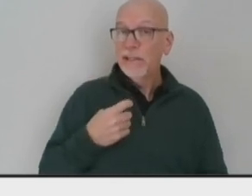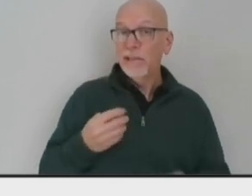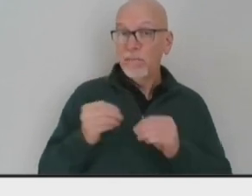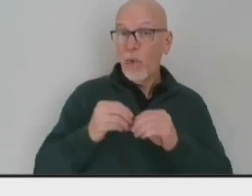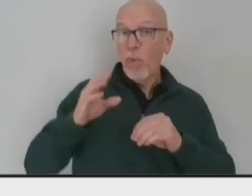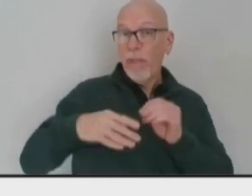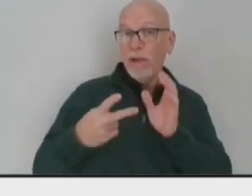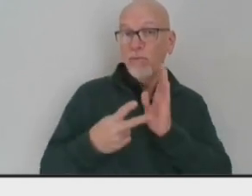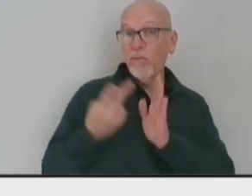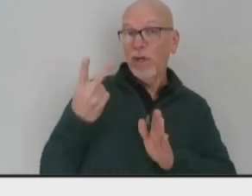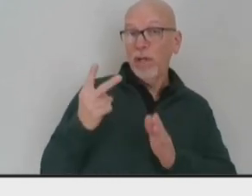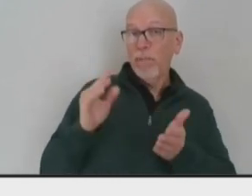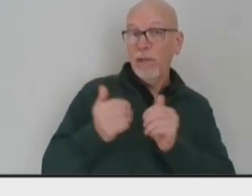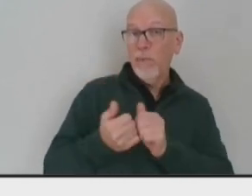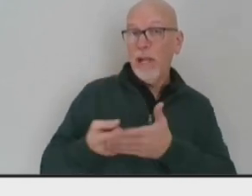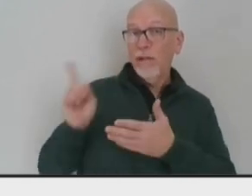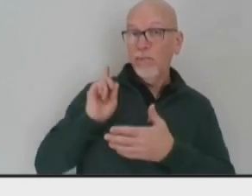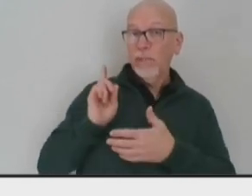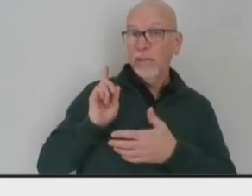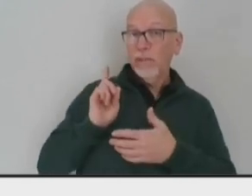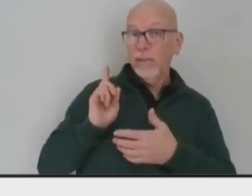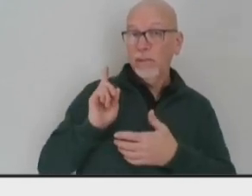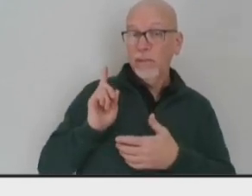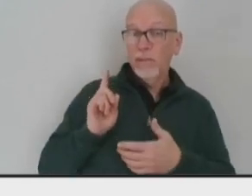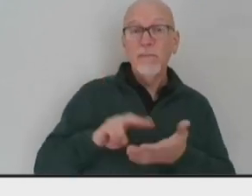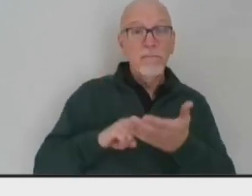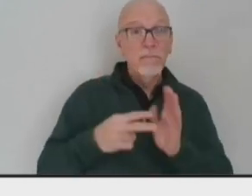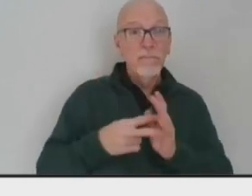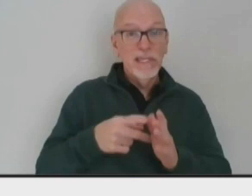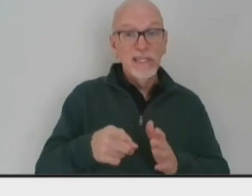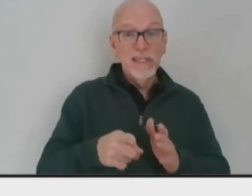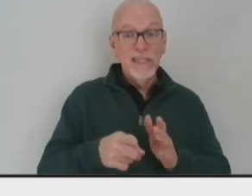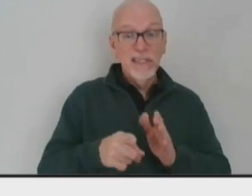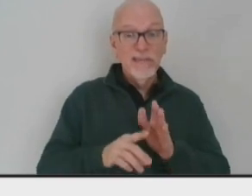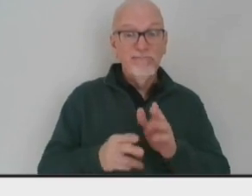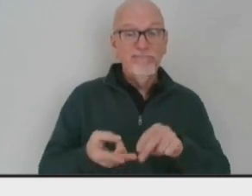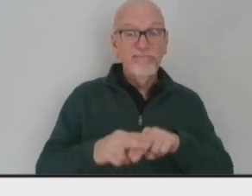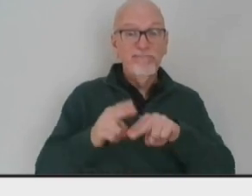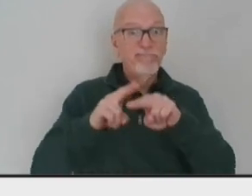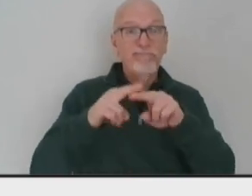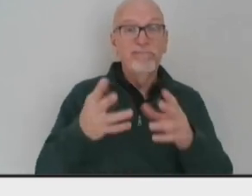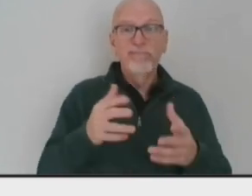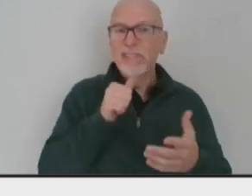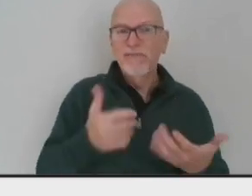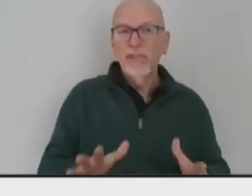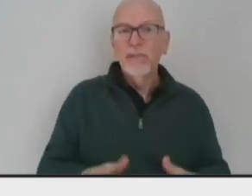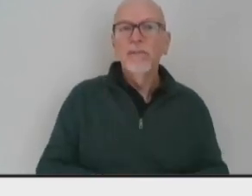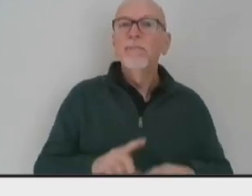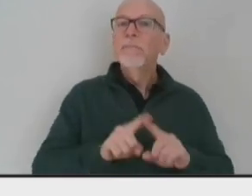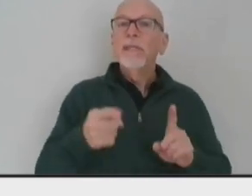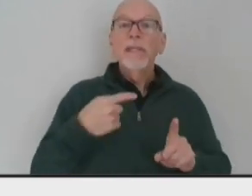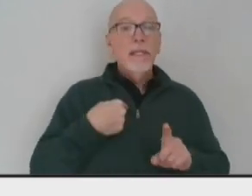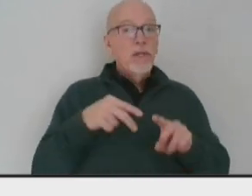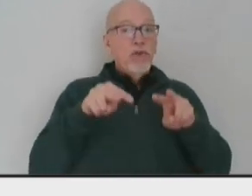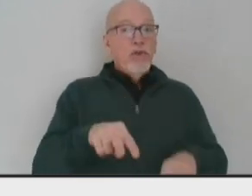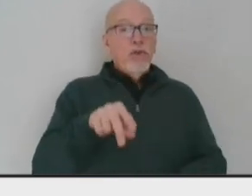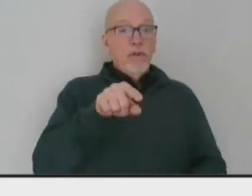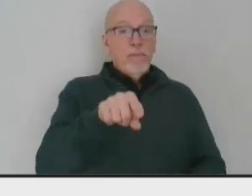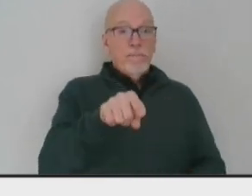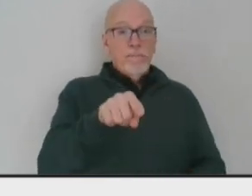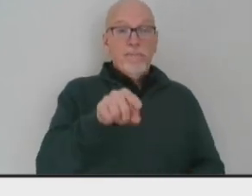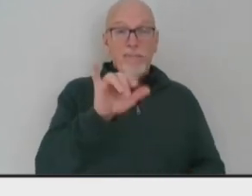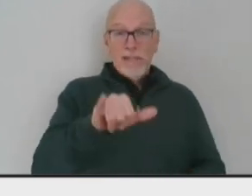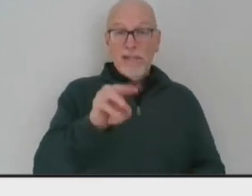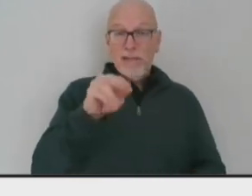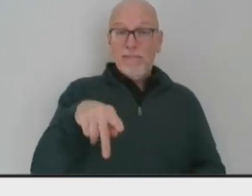last week, and that clearly shows that this surge is far from over. But I focus a lot, personally, on the map